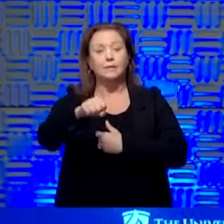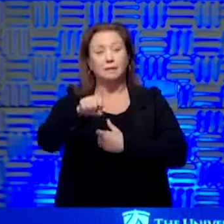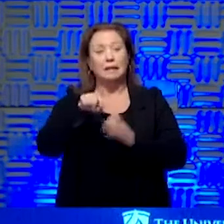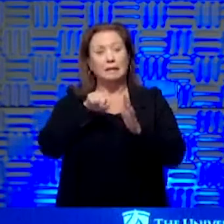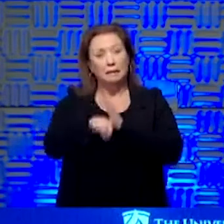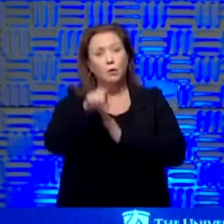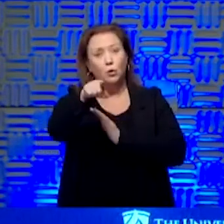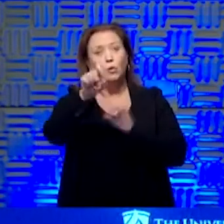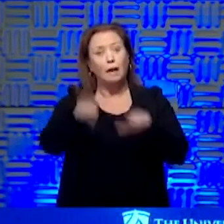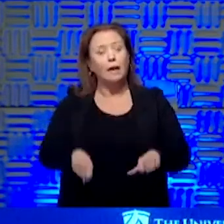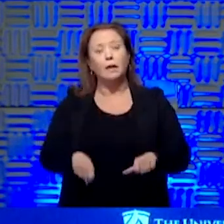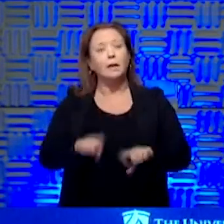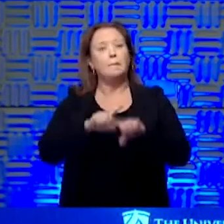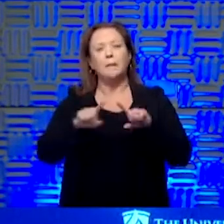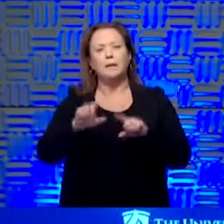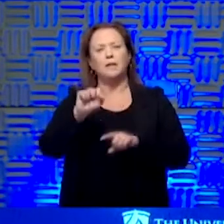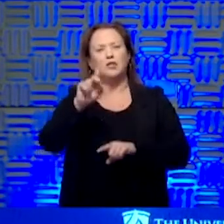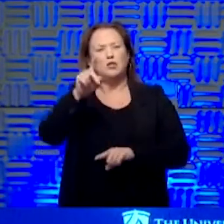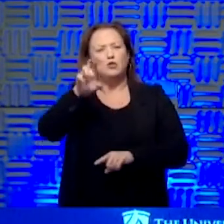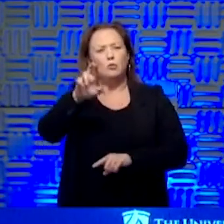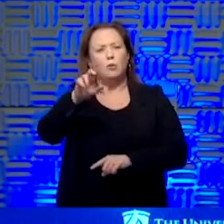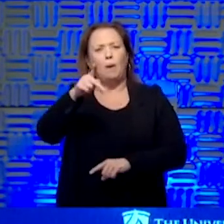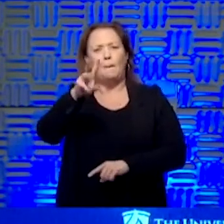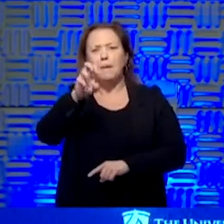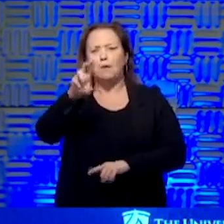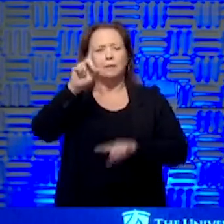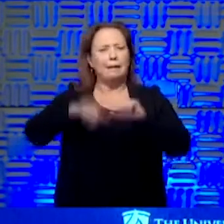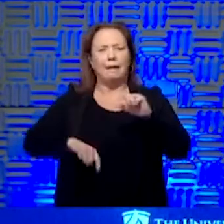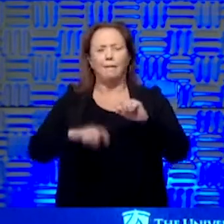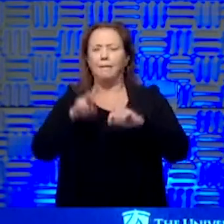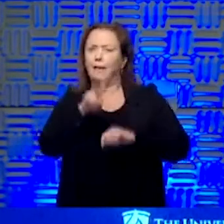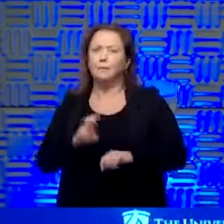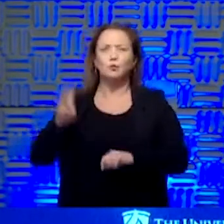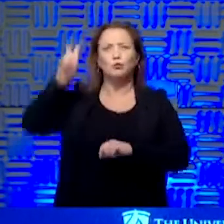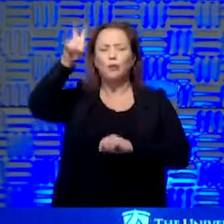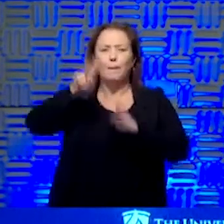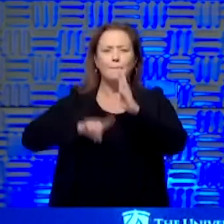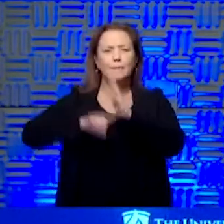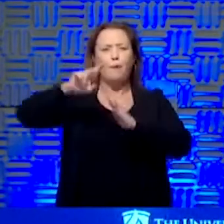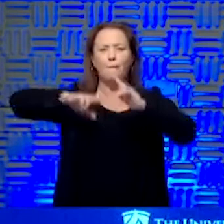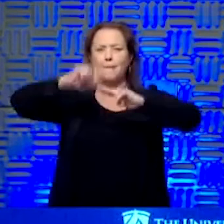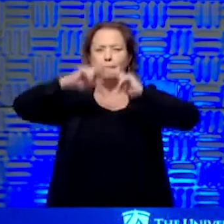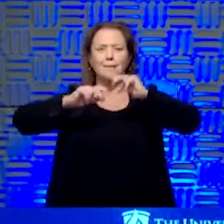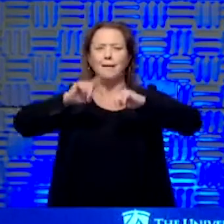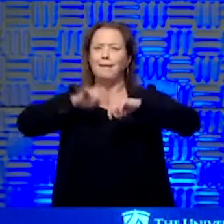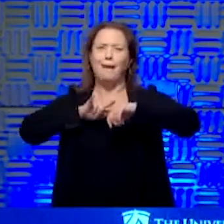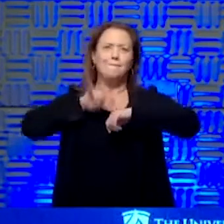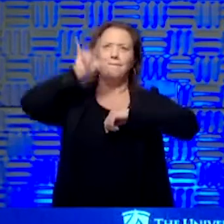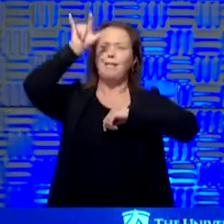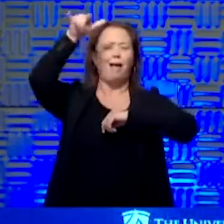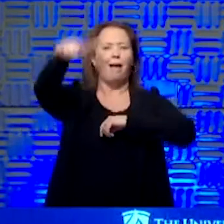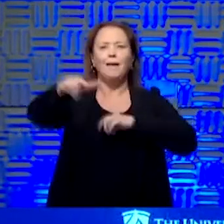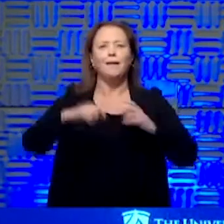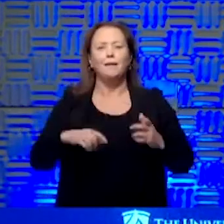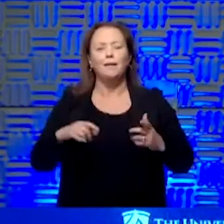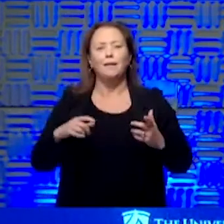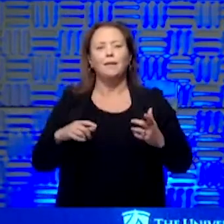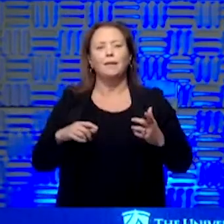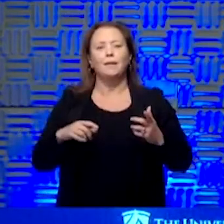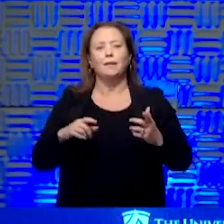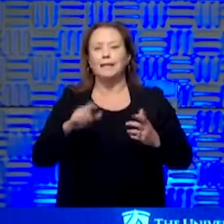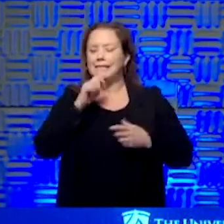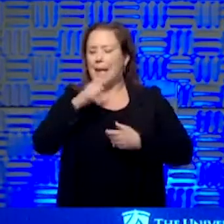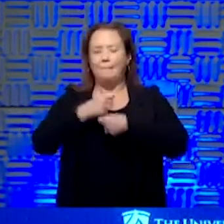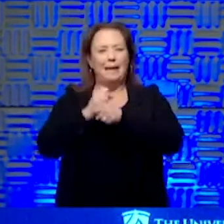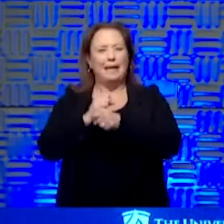But it doesn't have superpowers. It can't jump tall buildings. It can't fly through the air in measurable distances. And it isn't